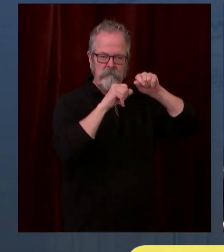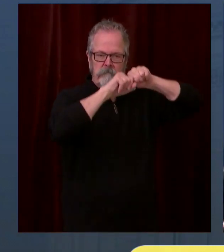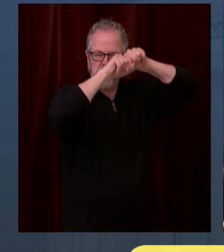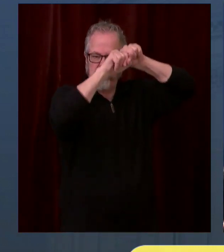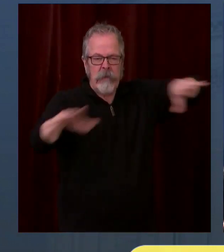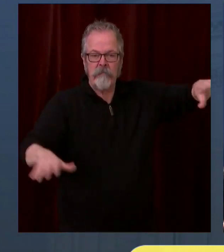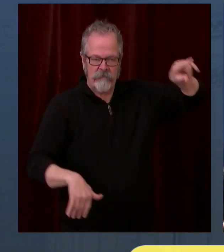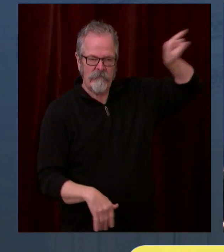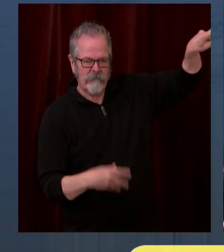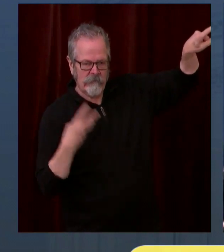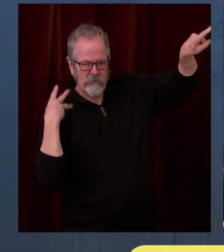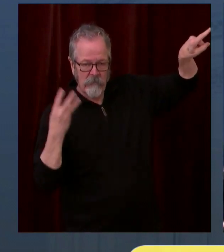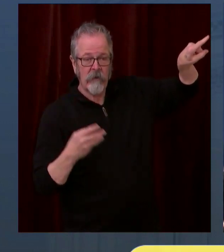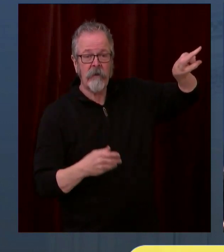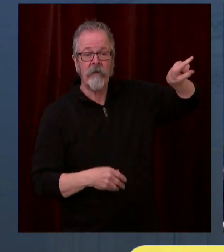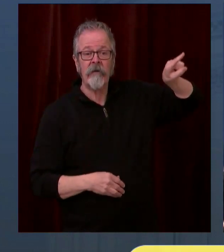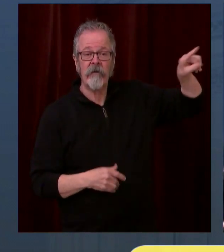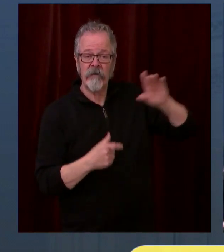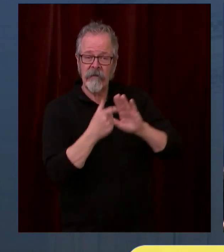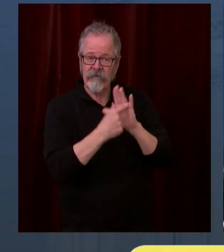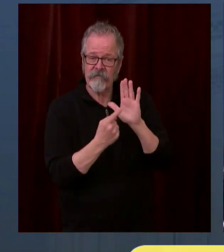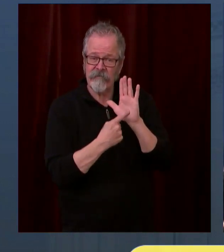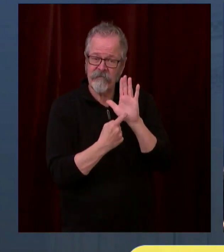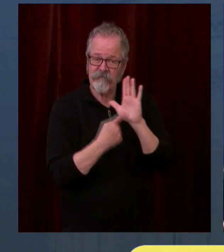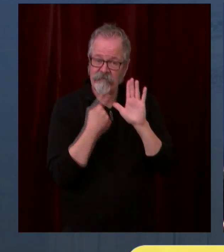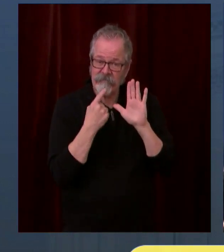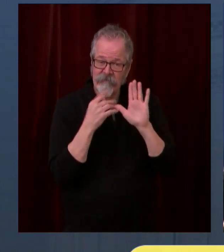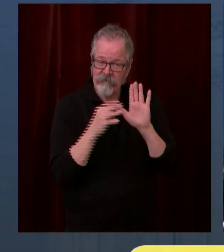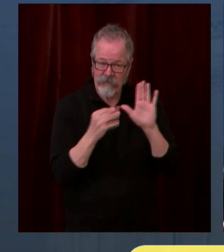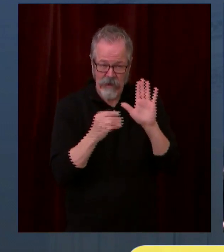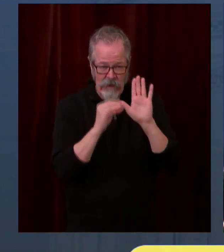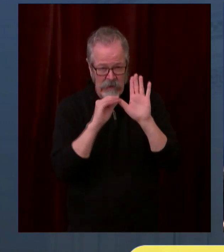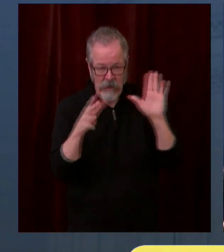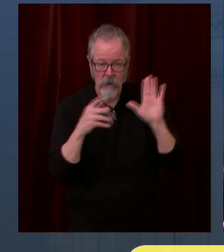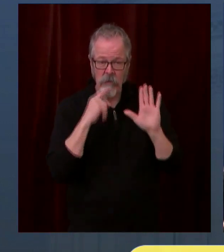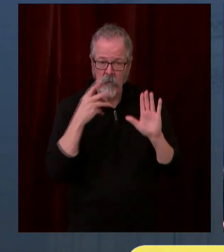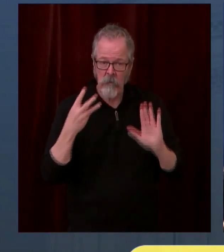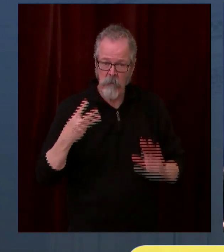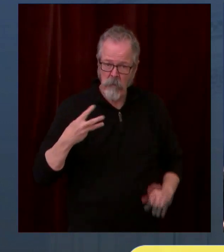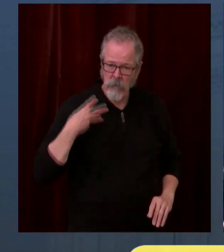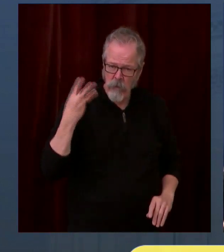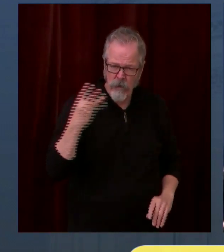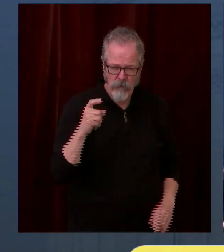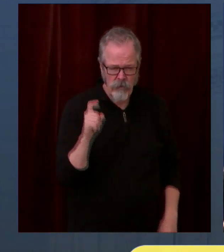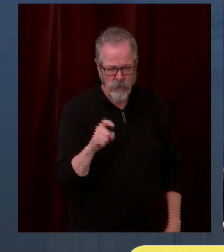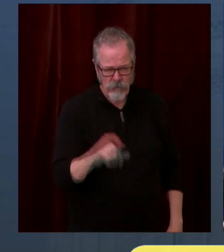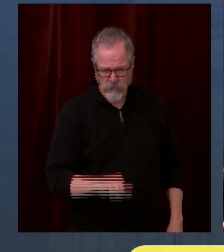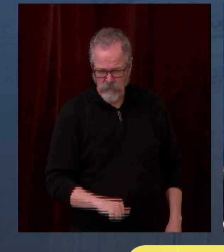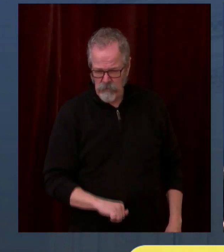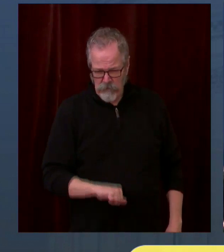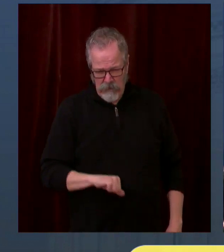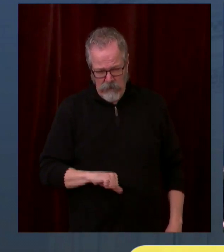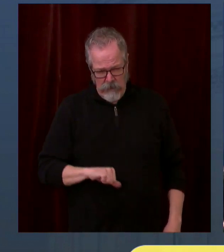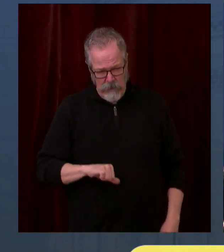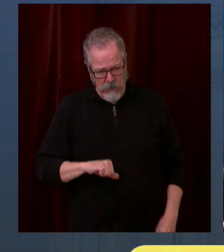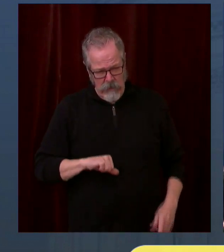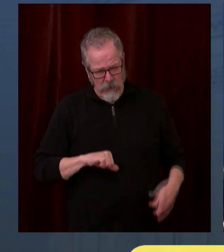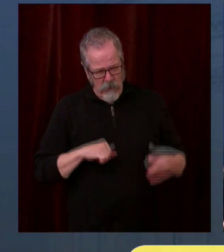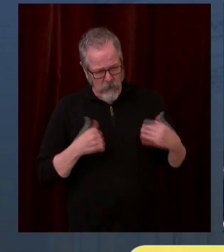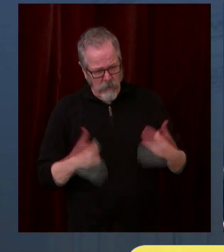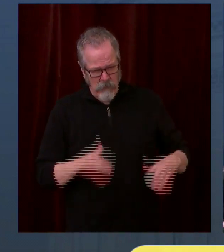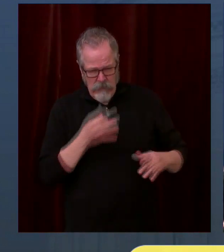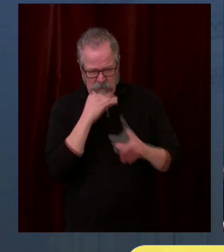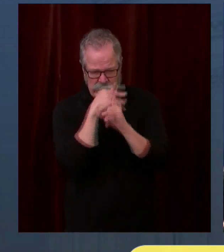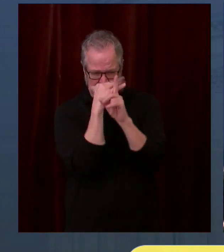that it is quite clear that Washingtonians have something to be proud of. And that is that we have acted in ways that have saved lives.